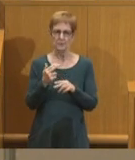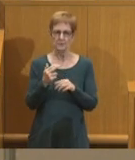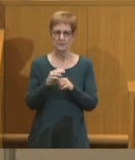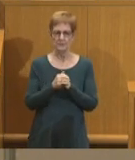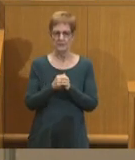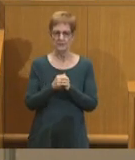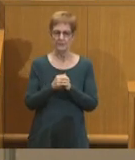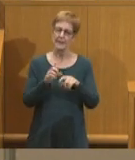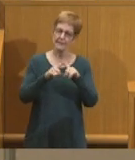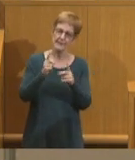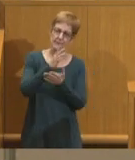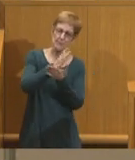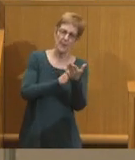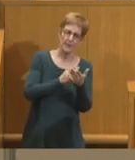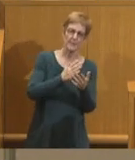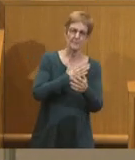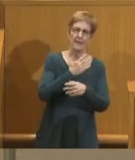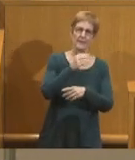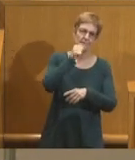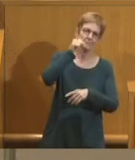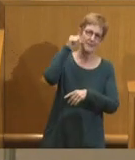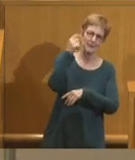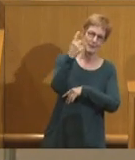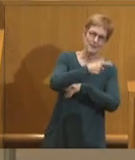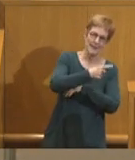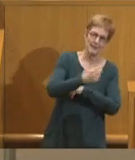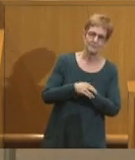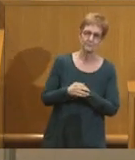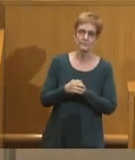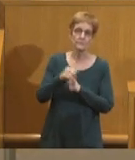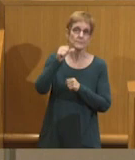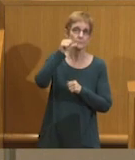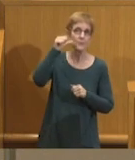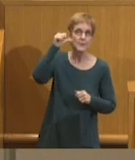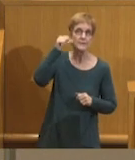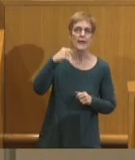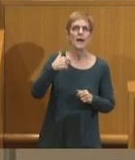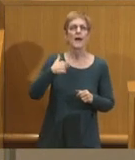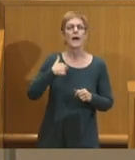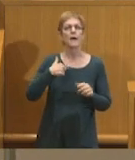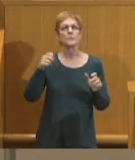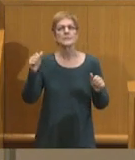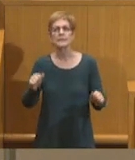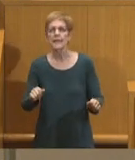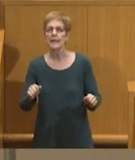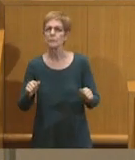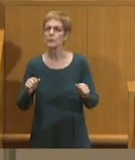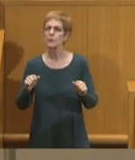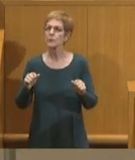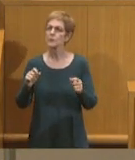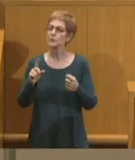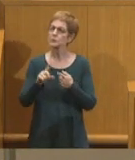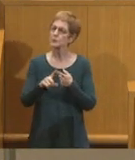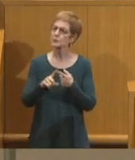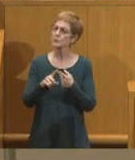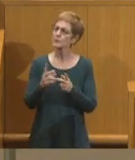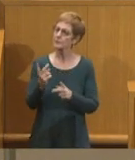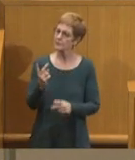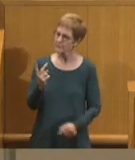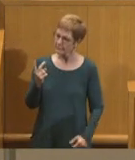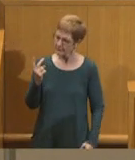different part of the day that I had yesterday. Yesterday I was able to reflect